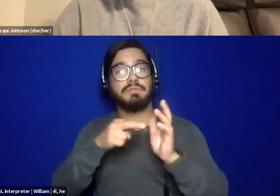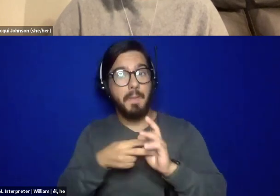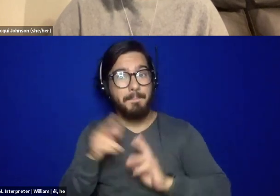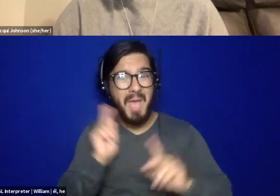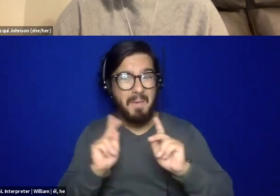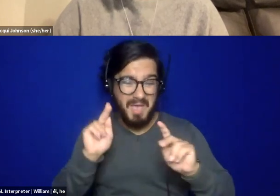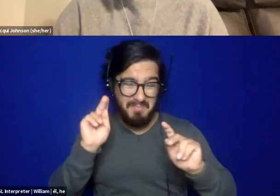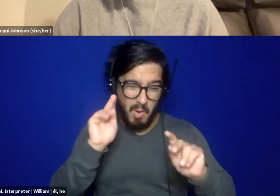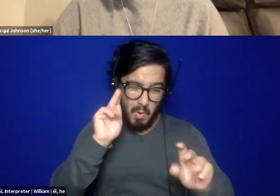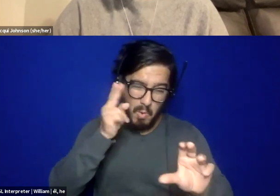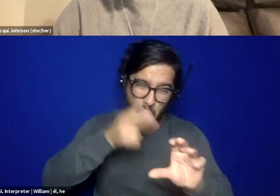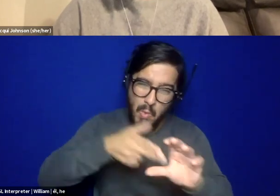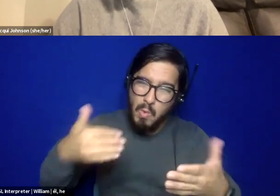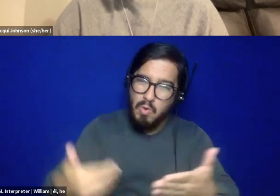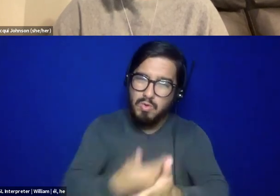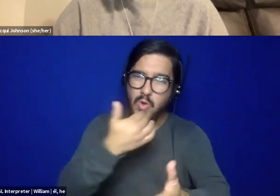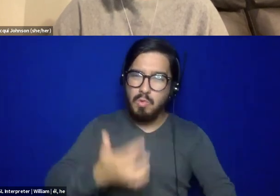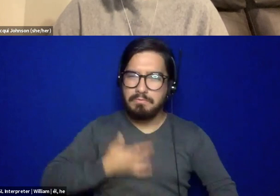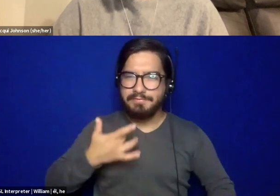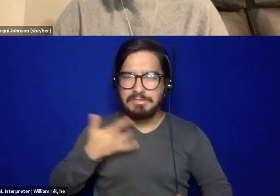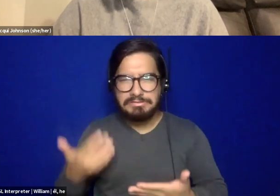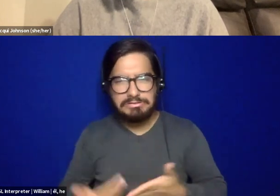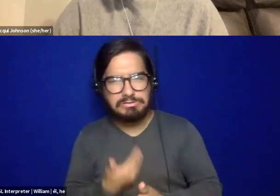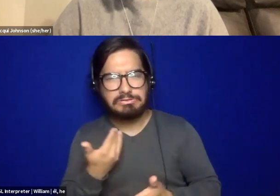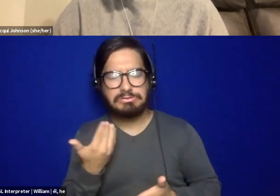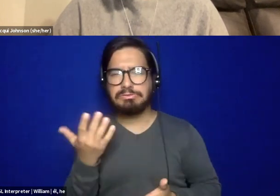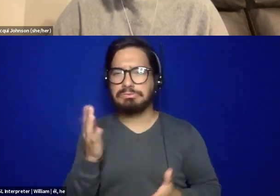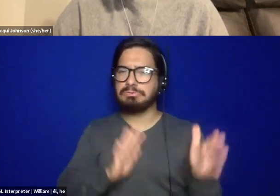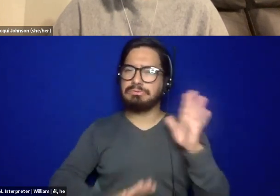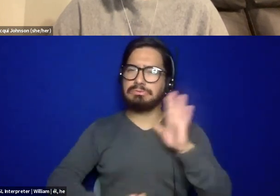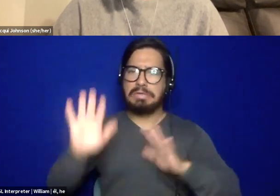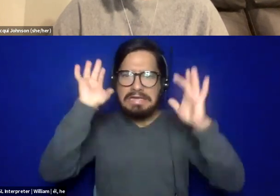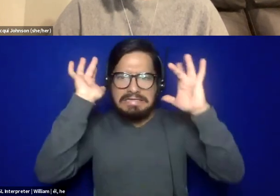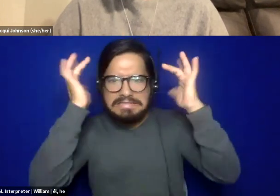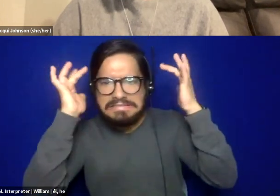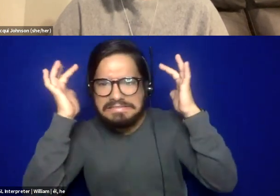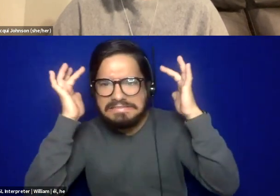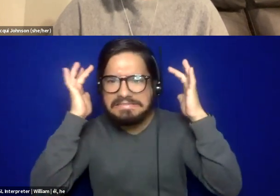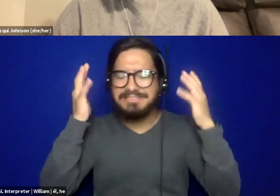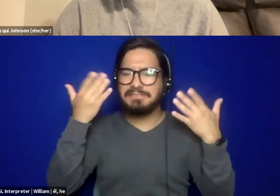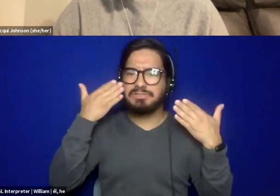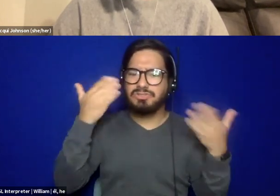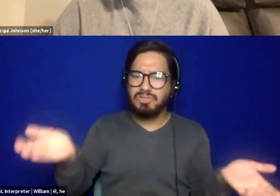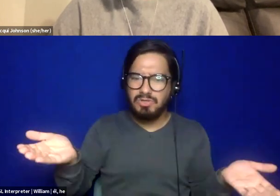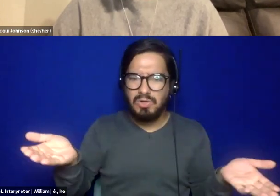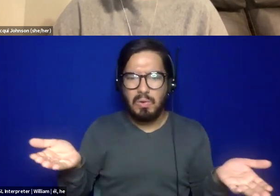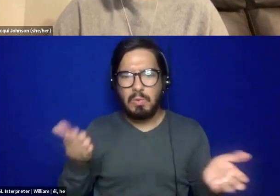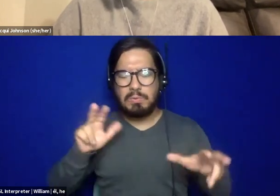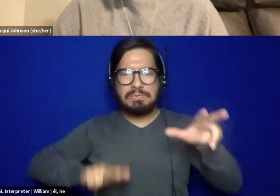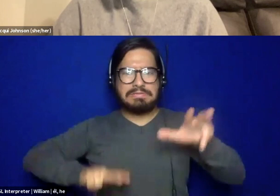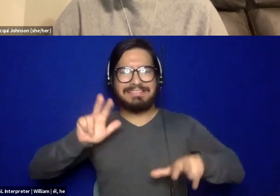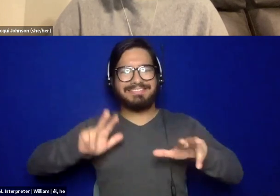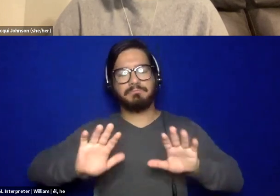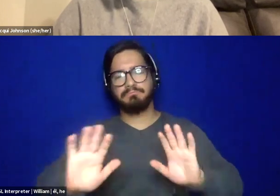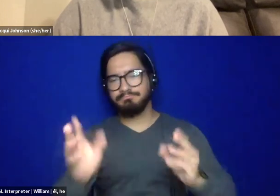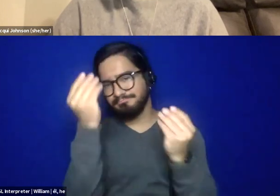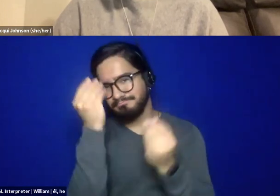feels new and it feels like it might produce some anxiety or you don't know, it's just unsettling. It does take time